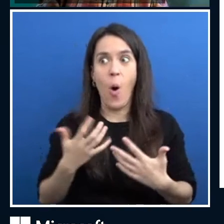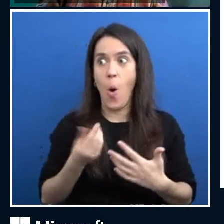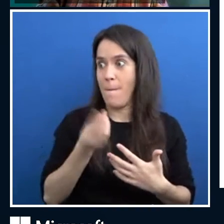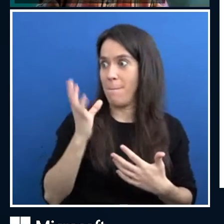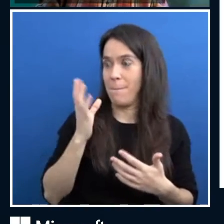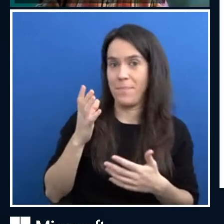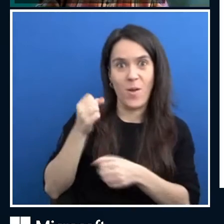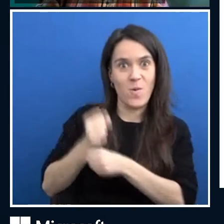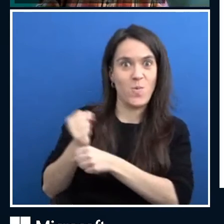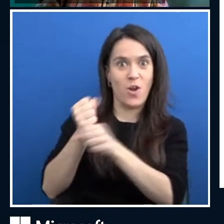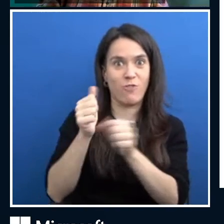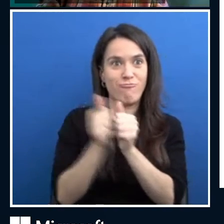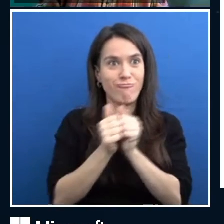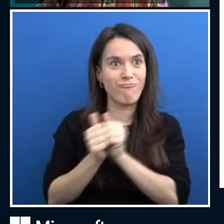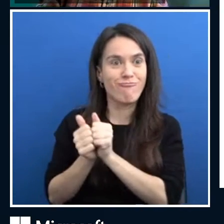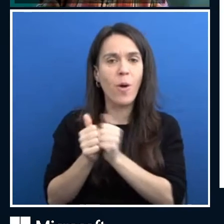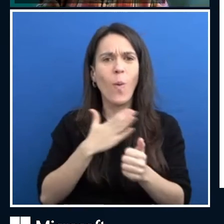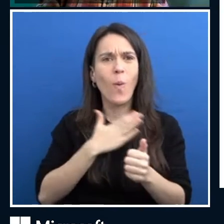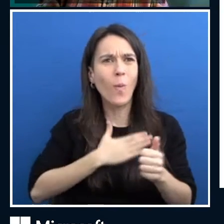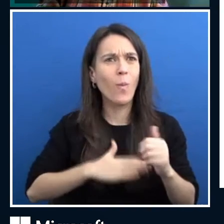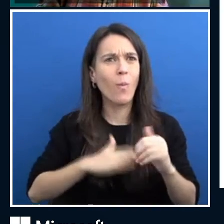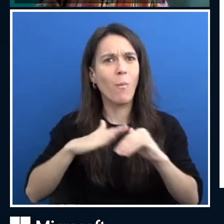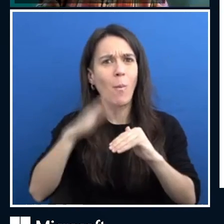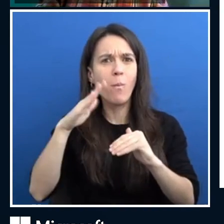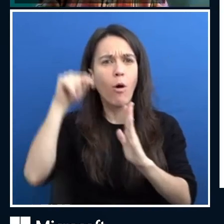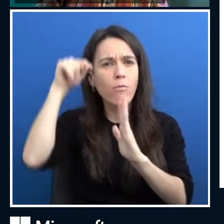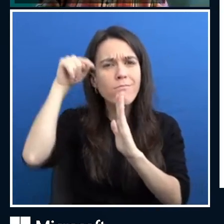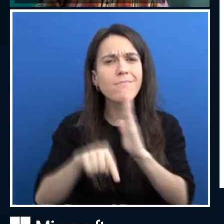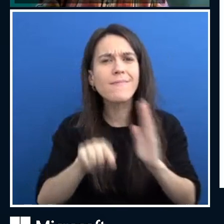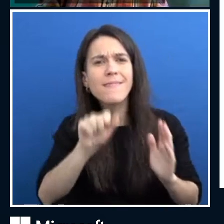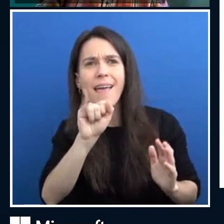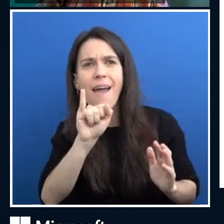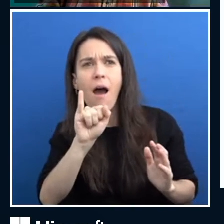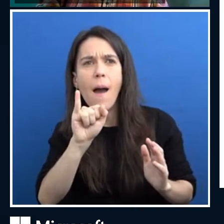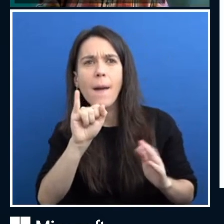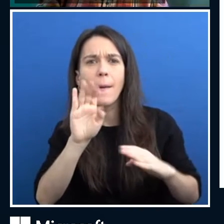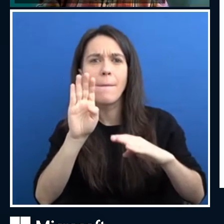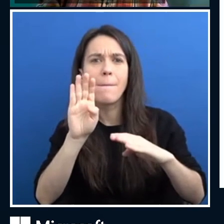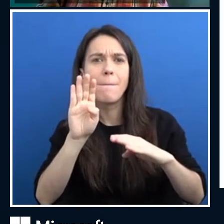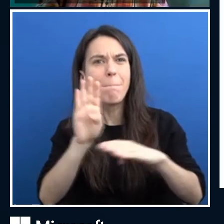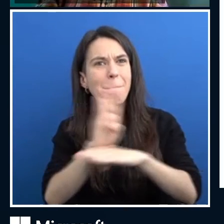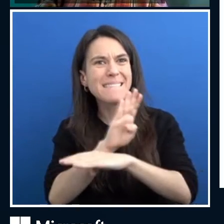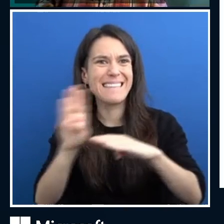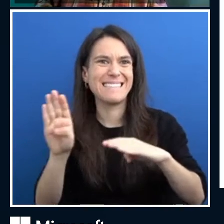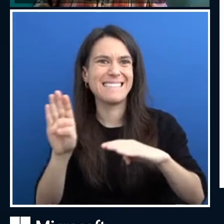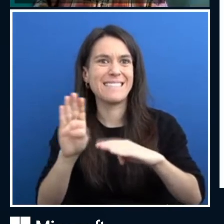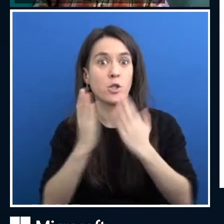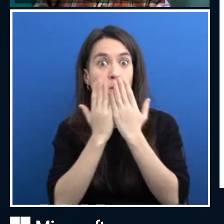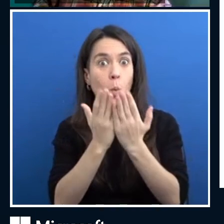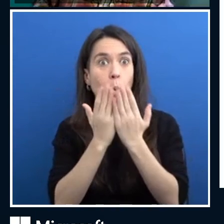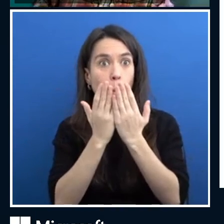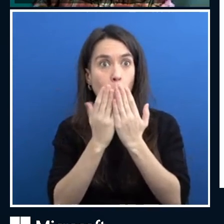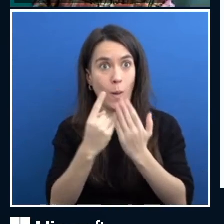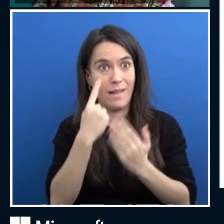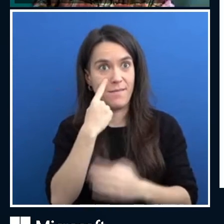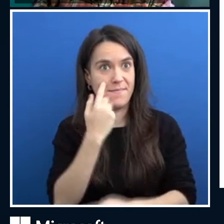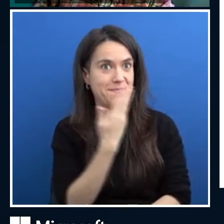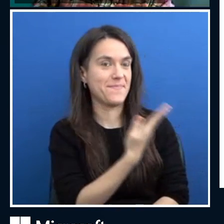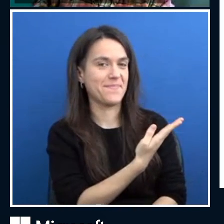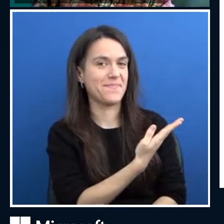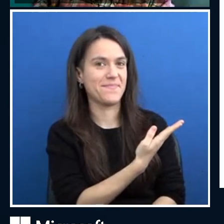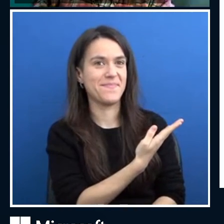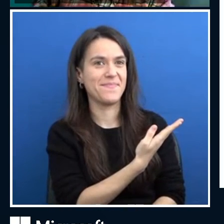be interested in taking a look at the AI business school, you can go to this link just here. So aka.ms slash AI